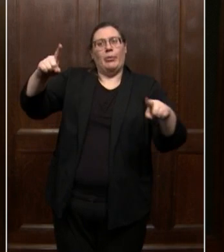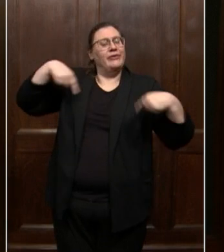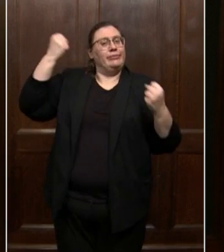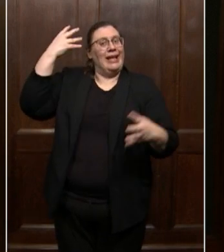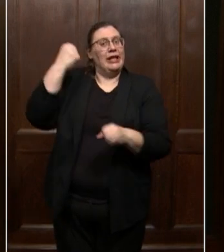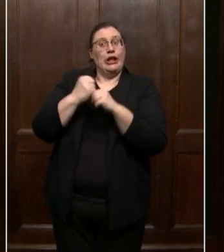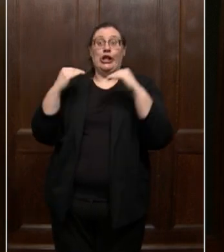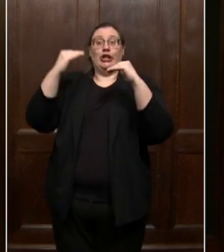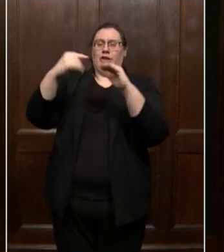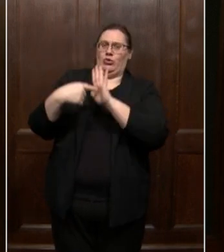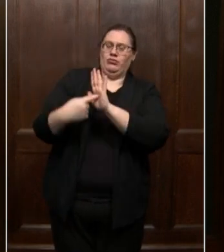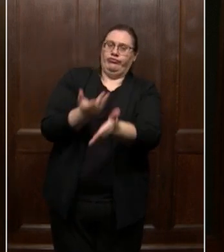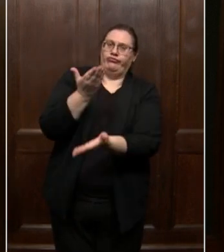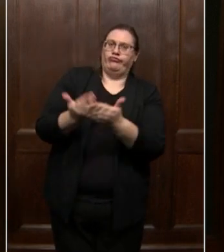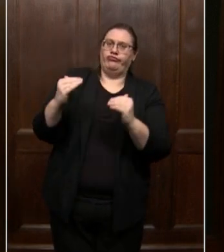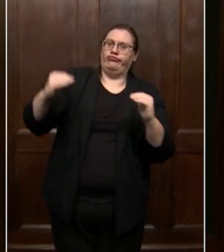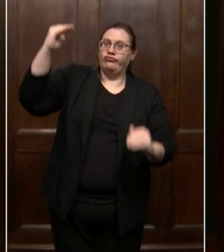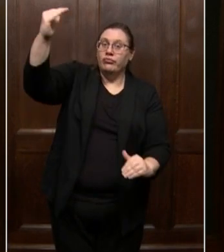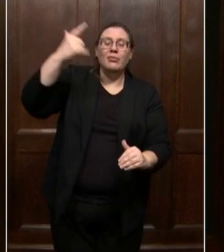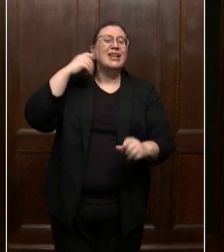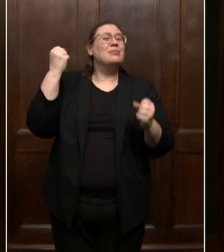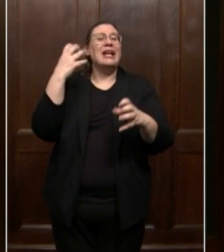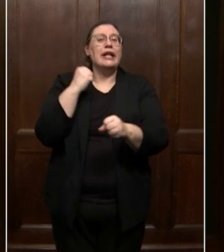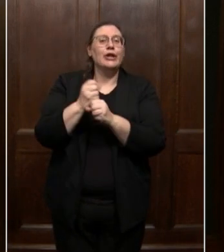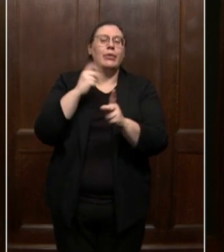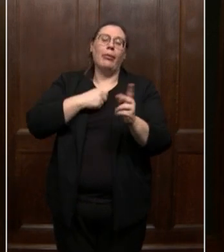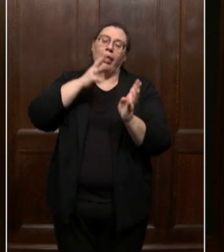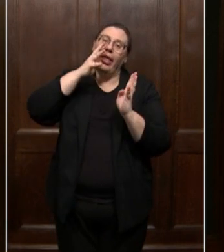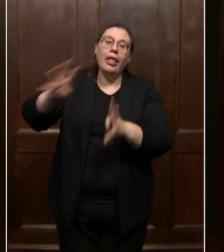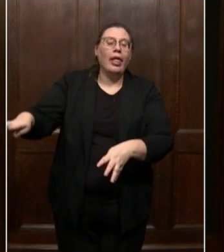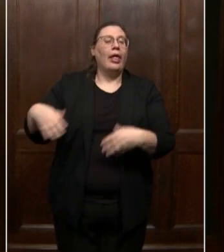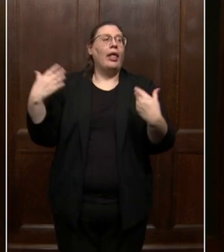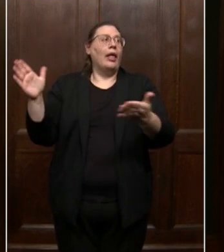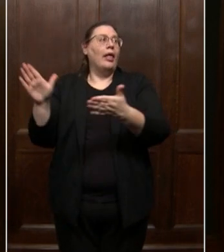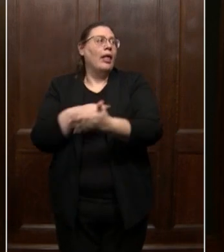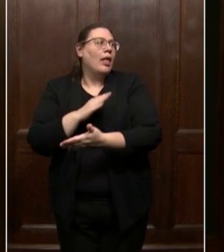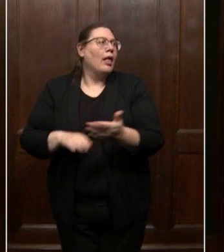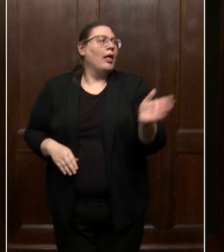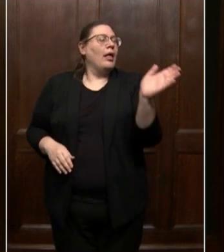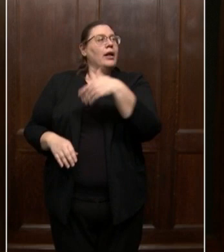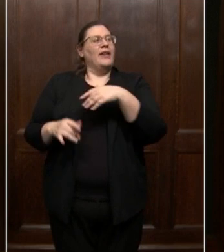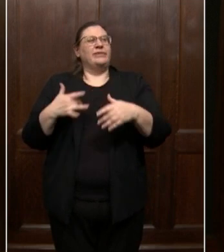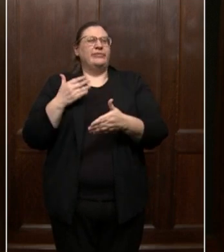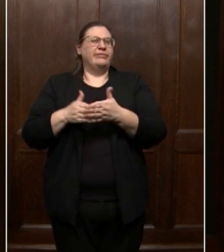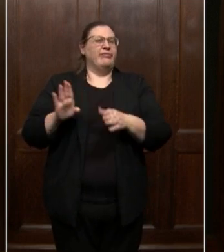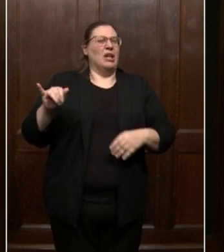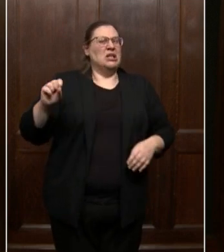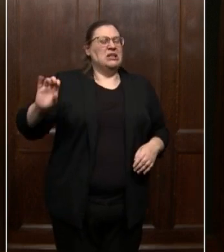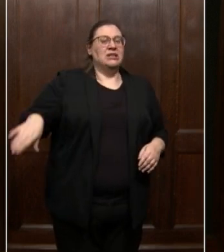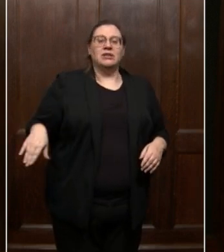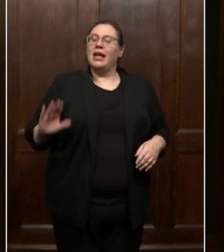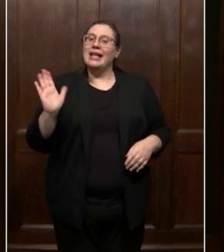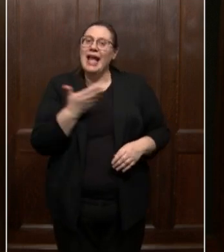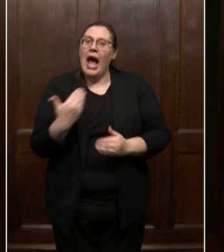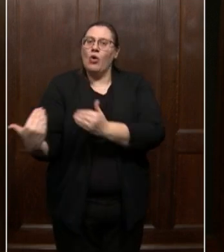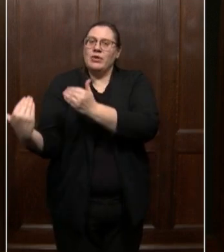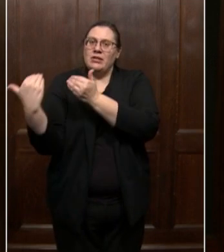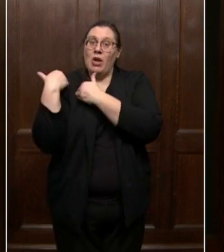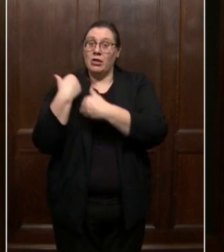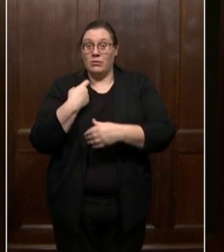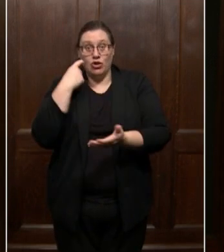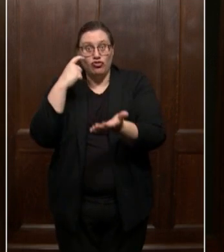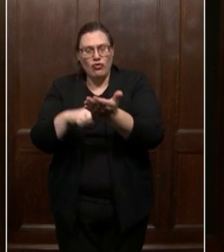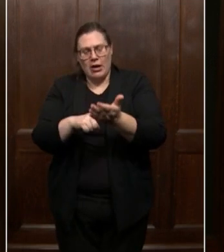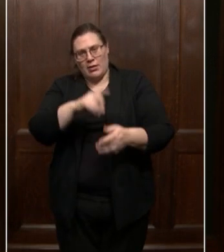result of generations of neglect and discrimination and bias, and it's our responsibility to call those truths out.